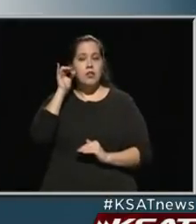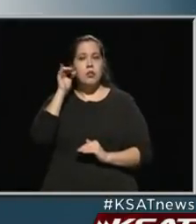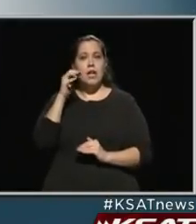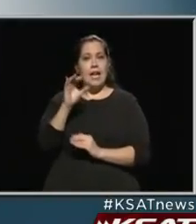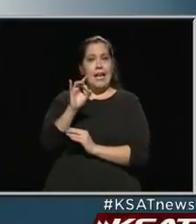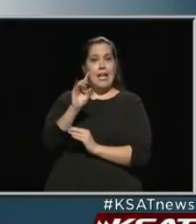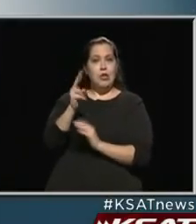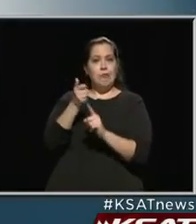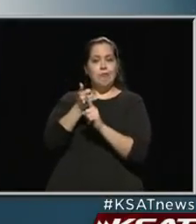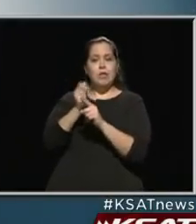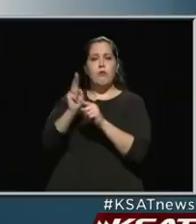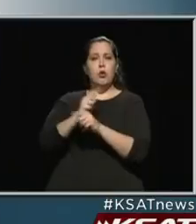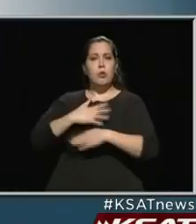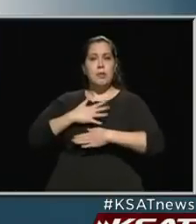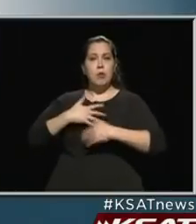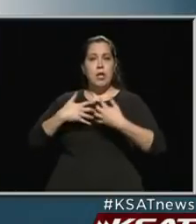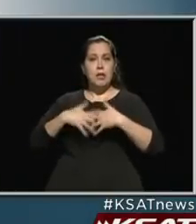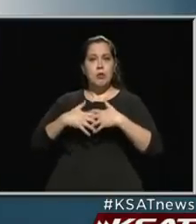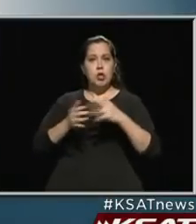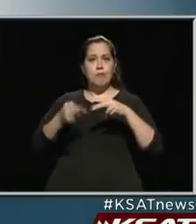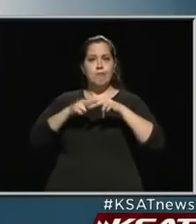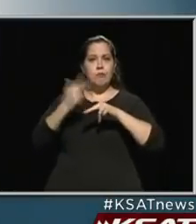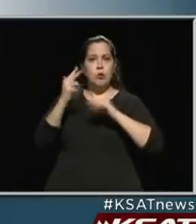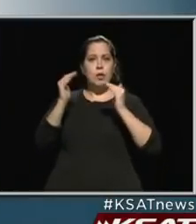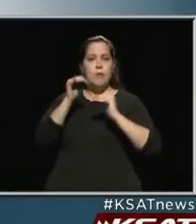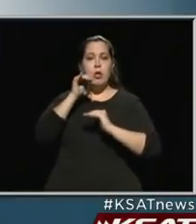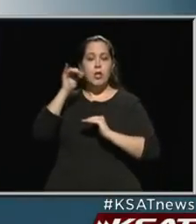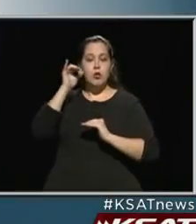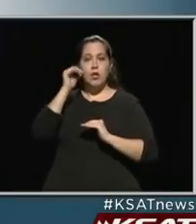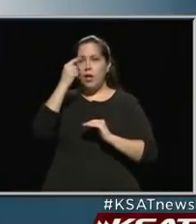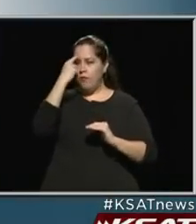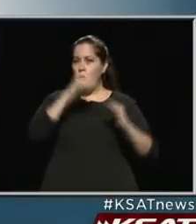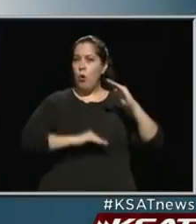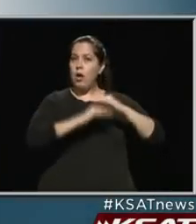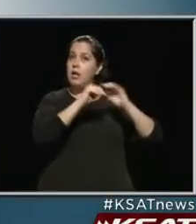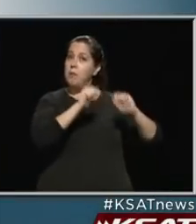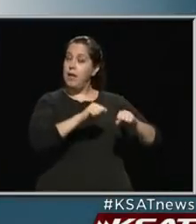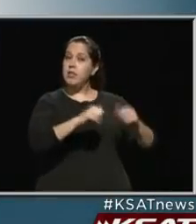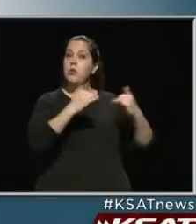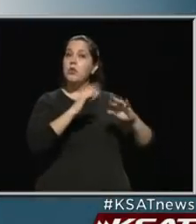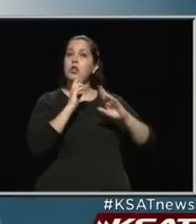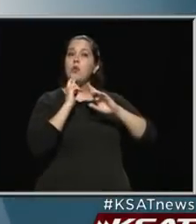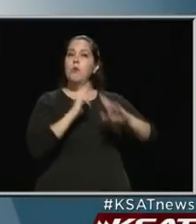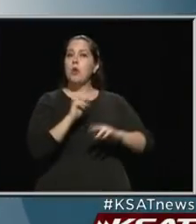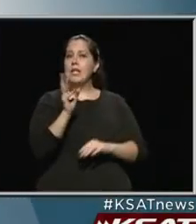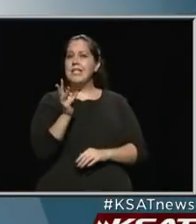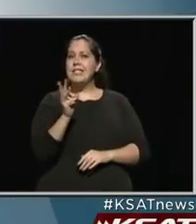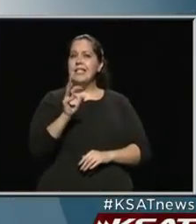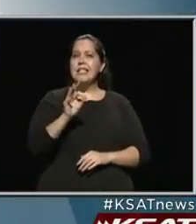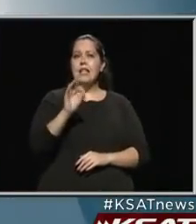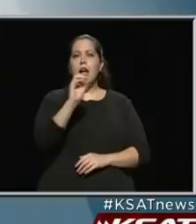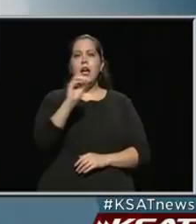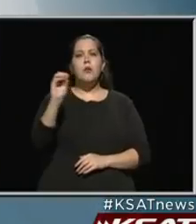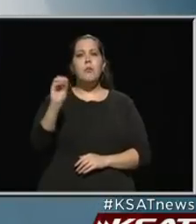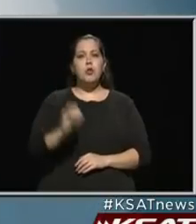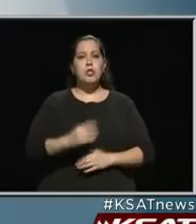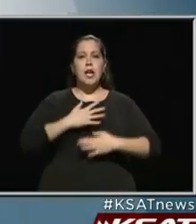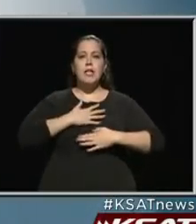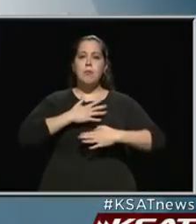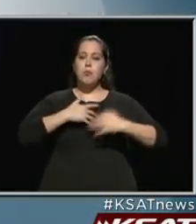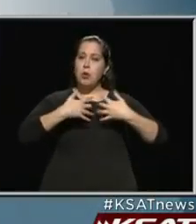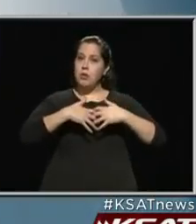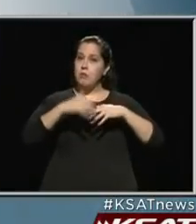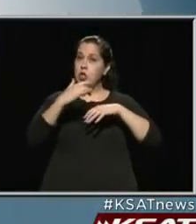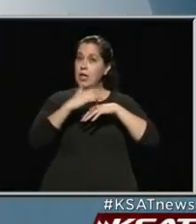82 are on ventilators, up three from yesterday. In terms of capacity, we are still reporting 69% of ventilators